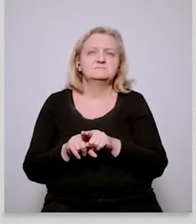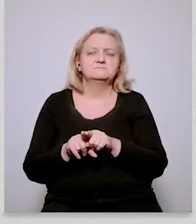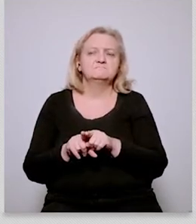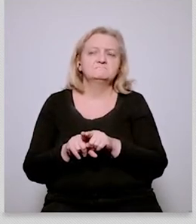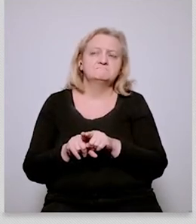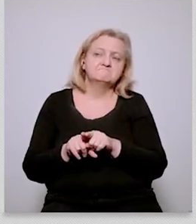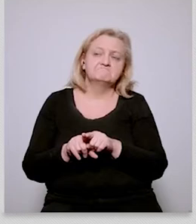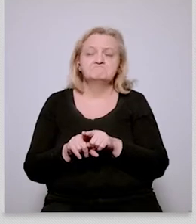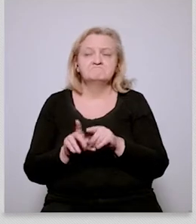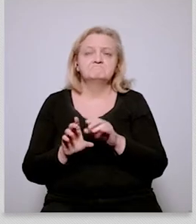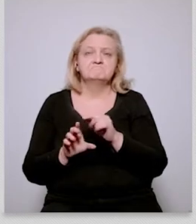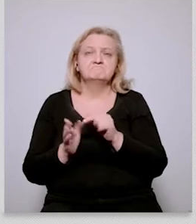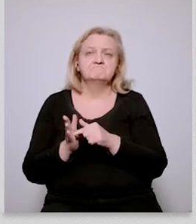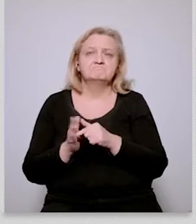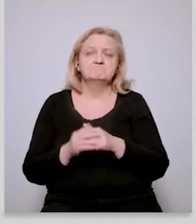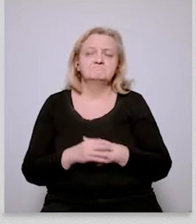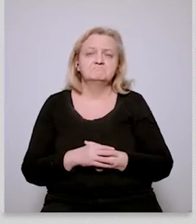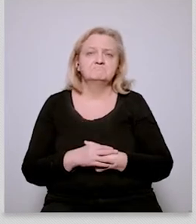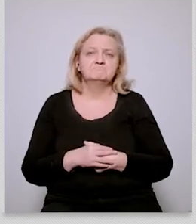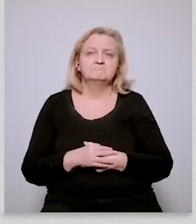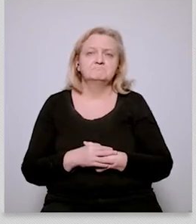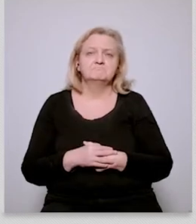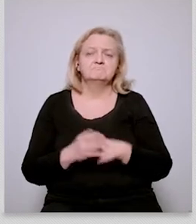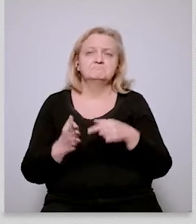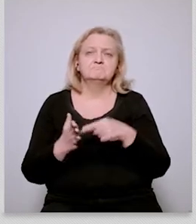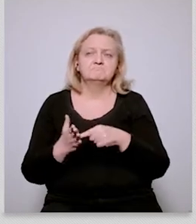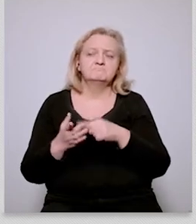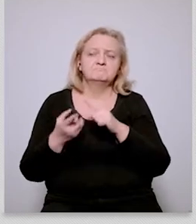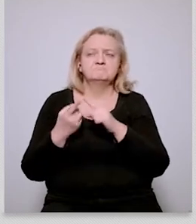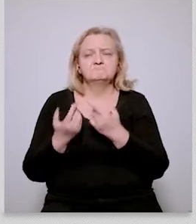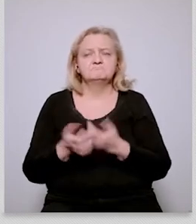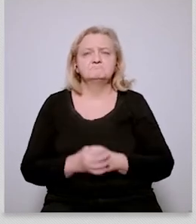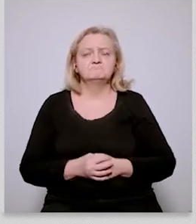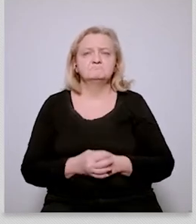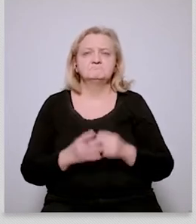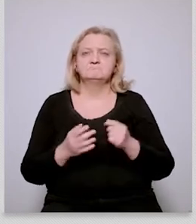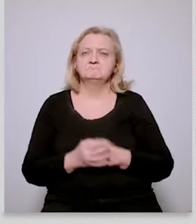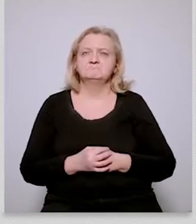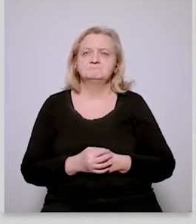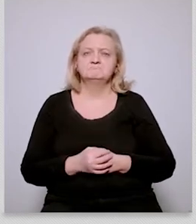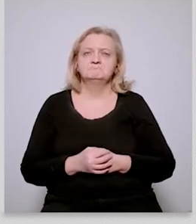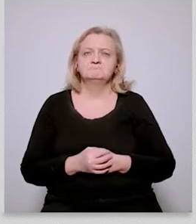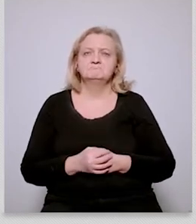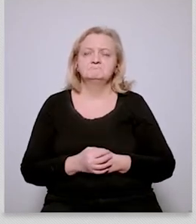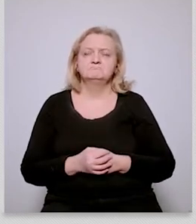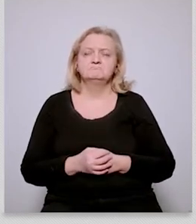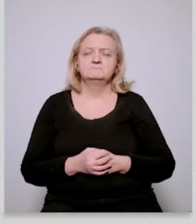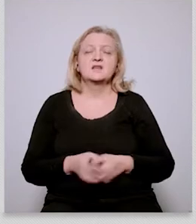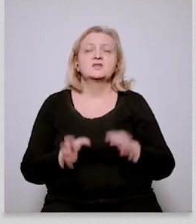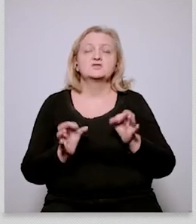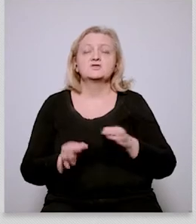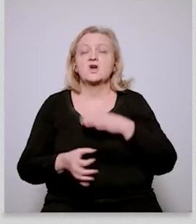light of what some of you have said today is that you know it was important to look at it in context because um